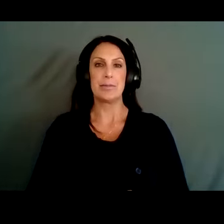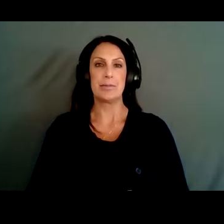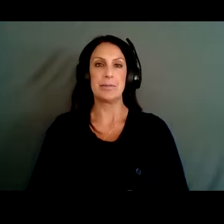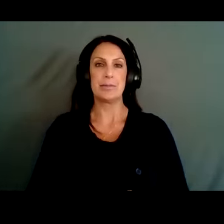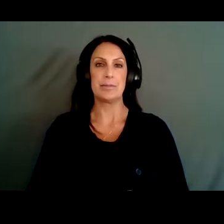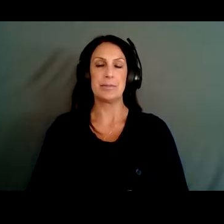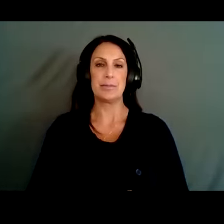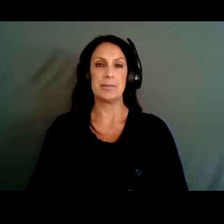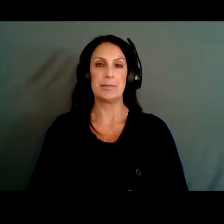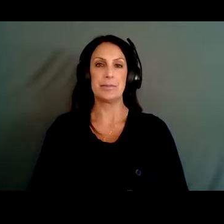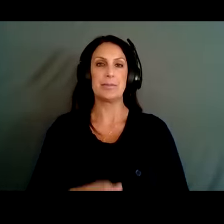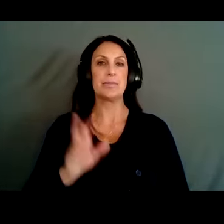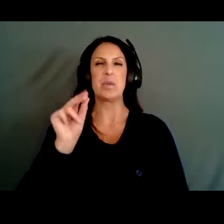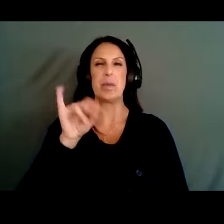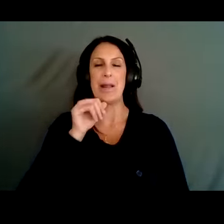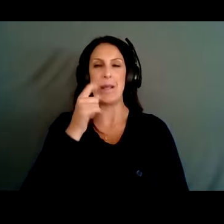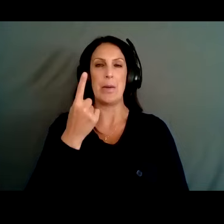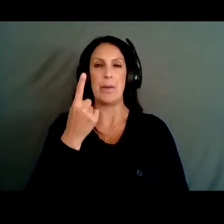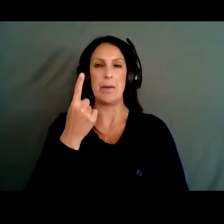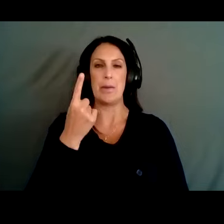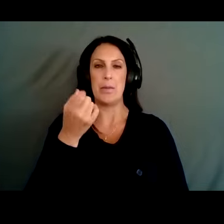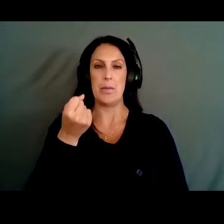That's not the one I wanted to share with you. Hold on.